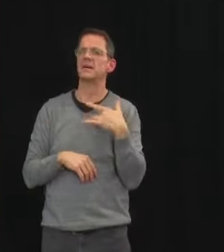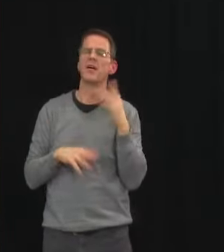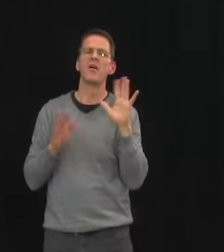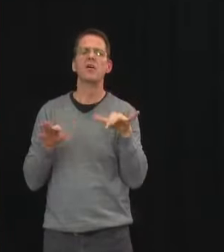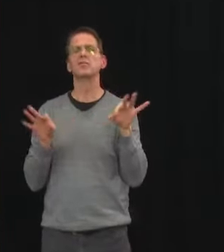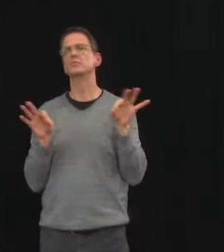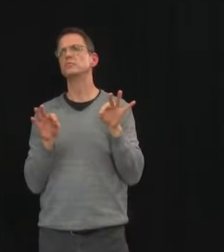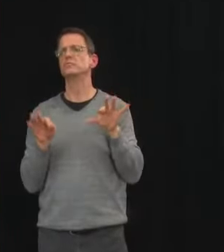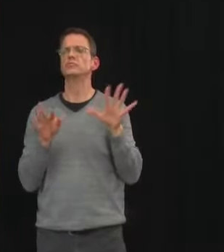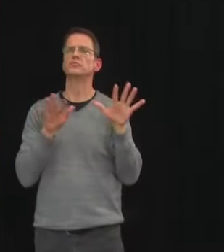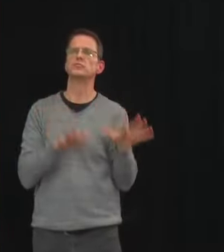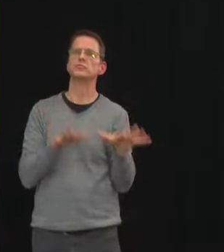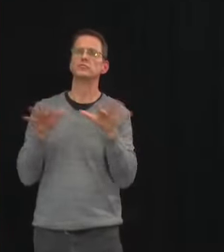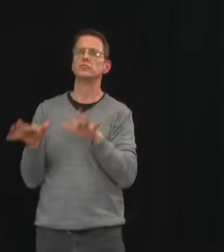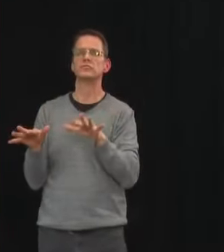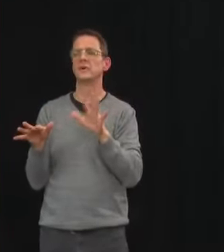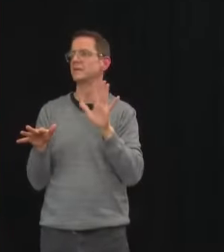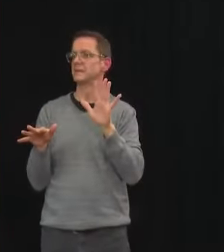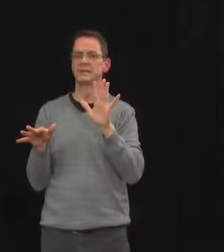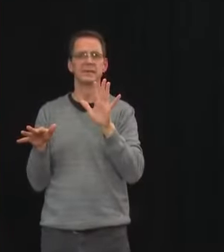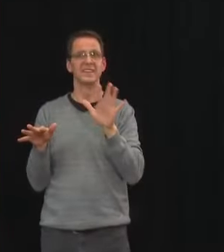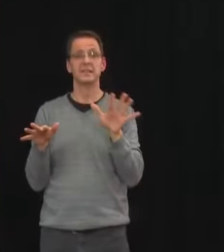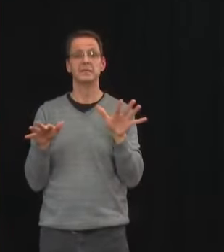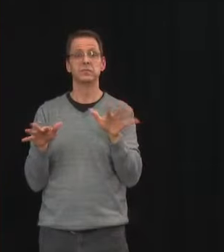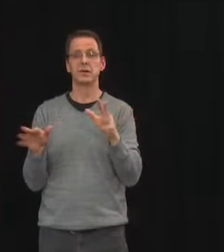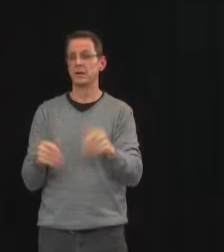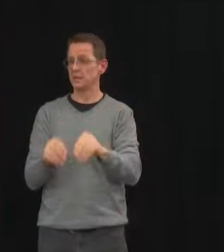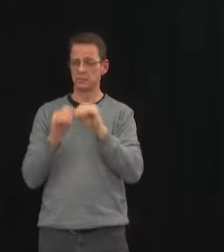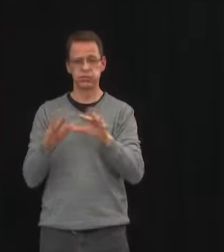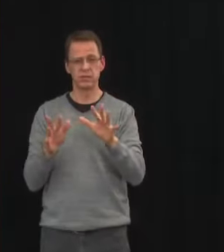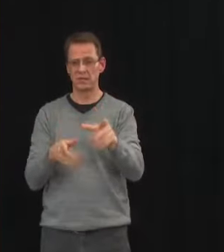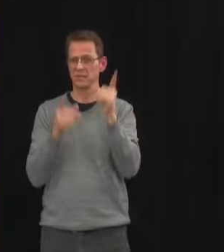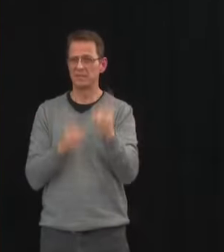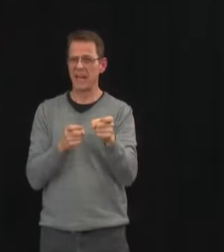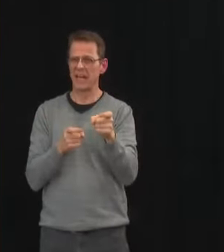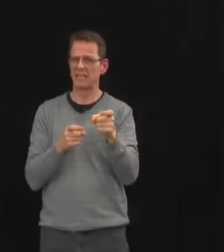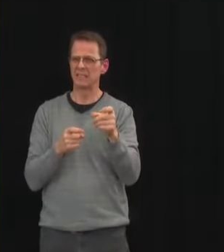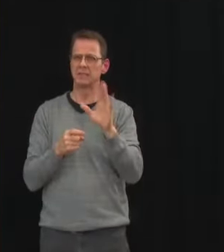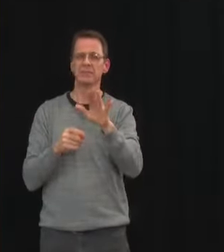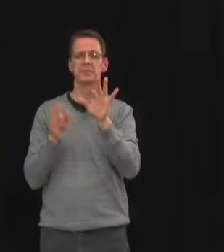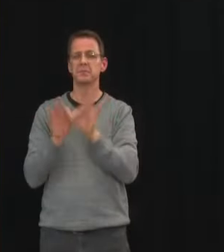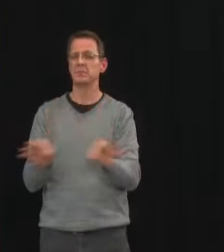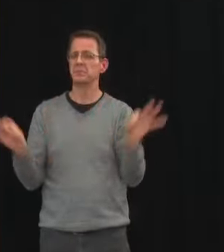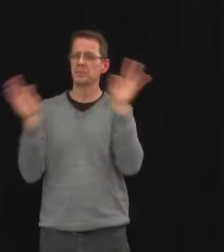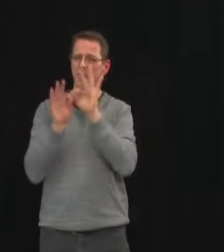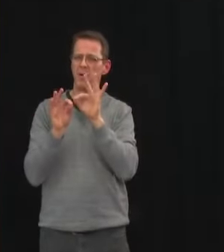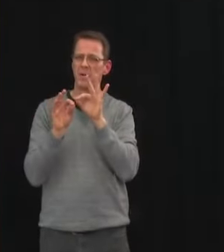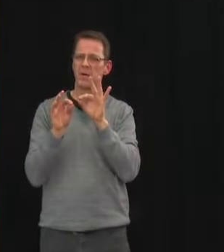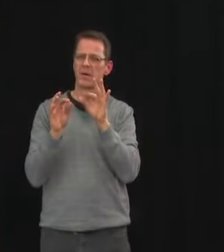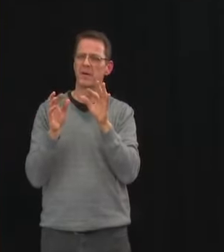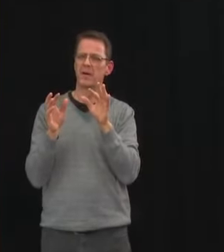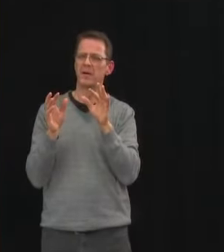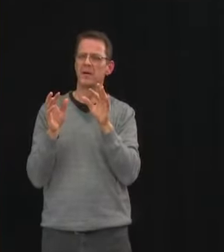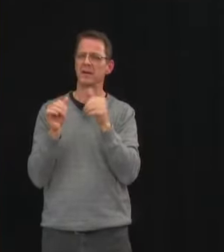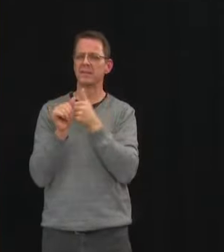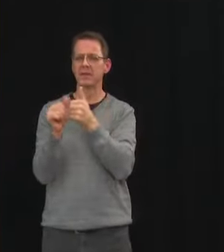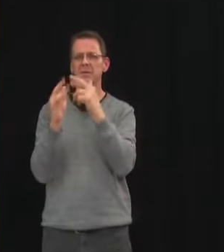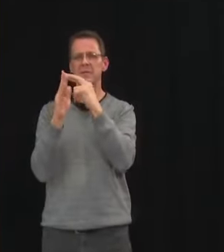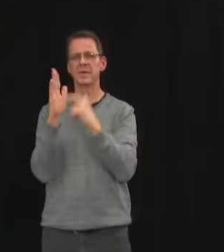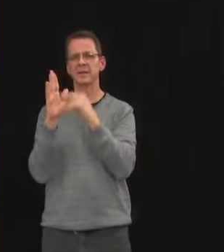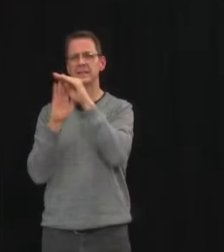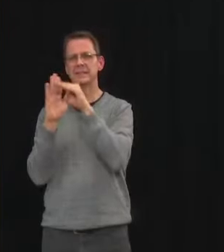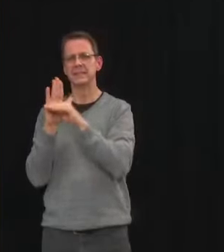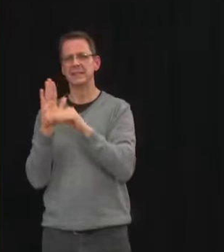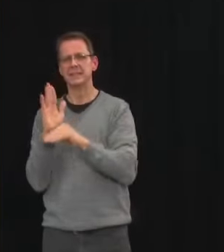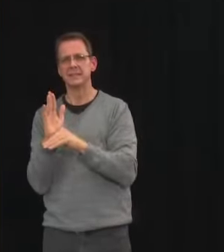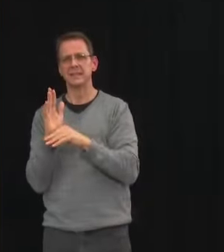quickly and so this is again a reminder that even in those places where currently there's very low rates it doesn't take long for the